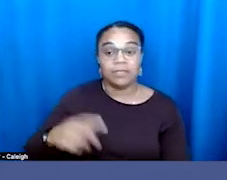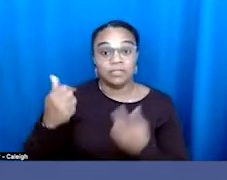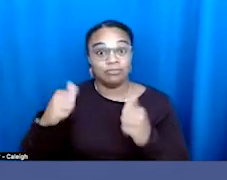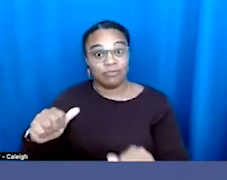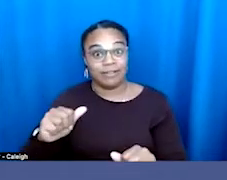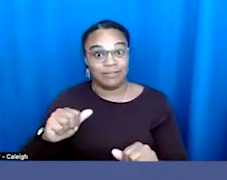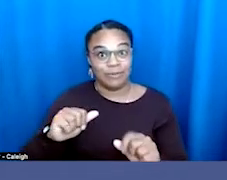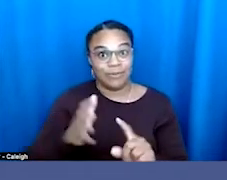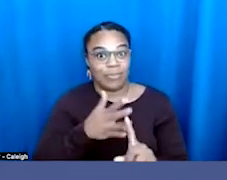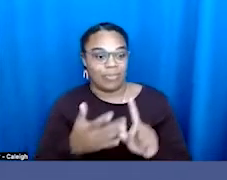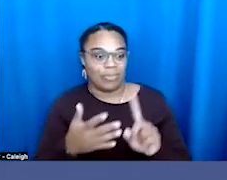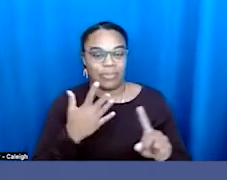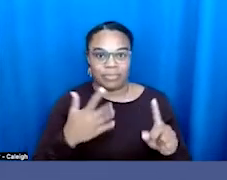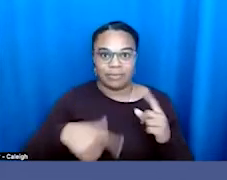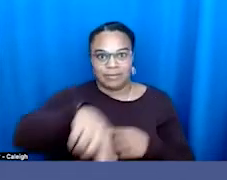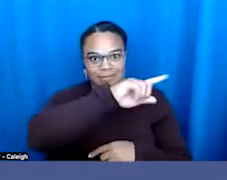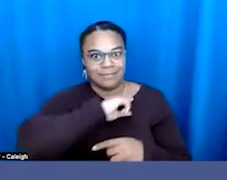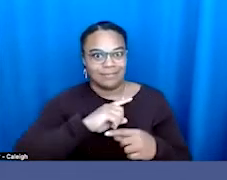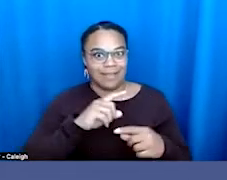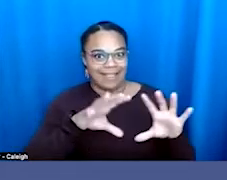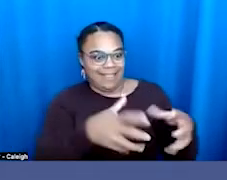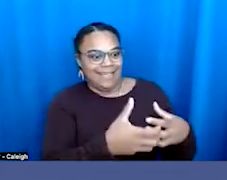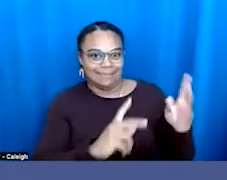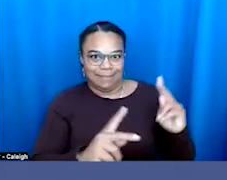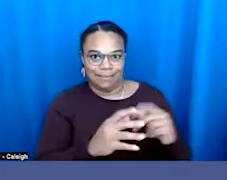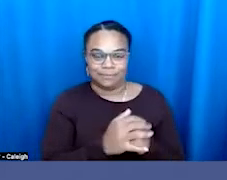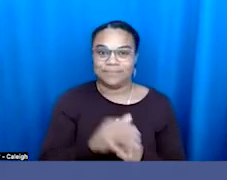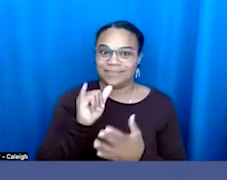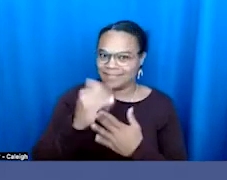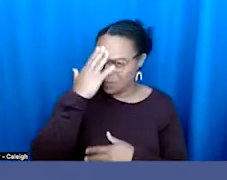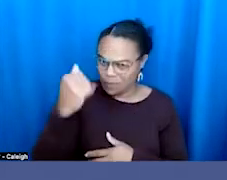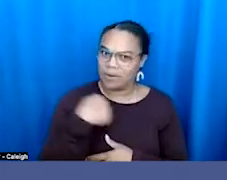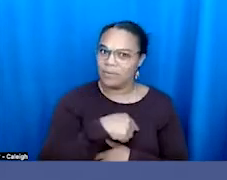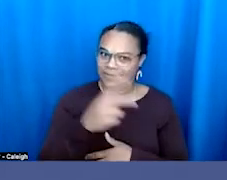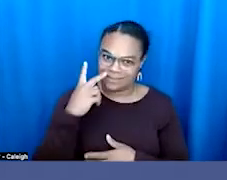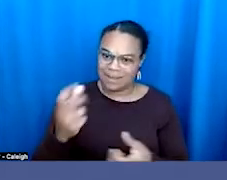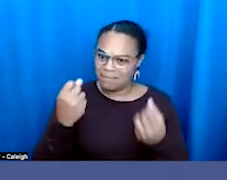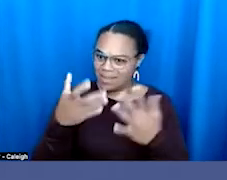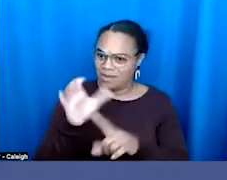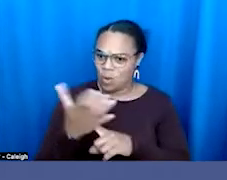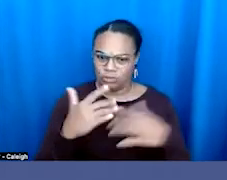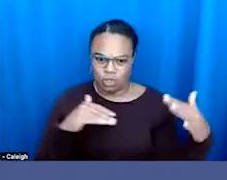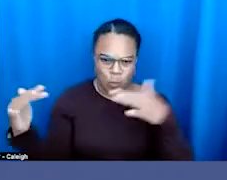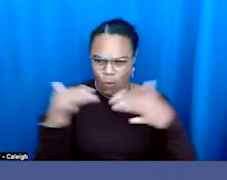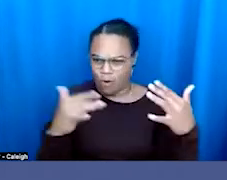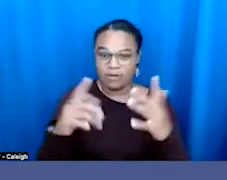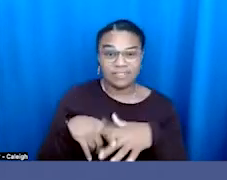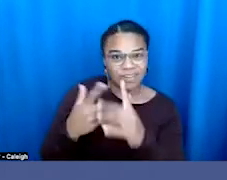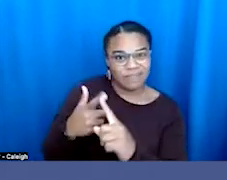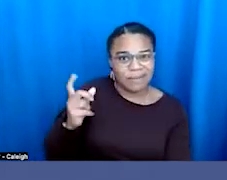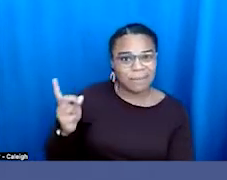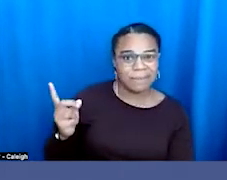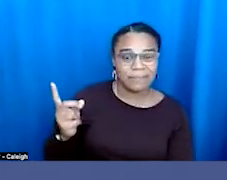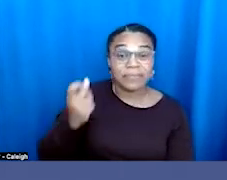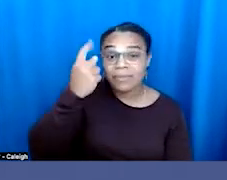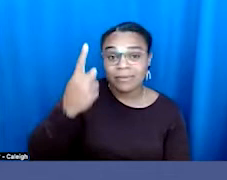That's why we are seeing culture war. That's culture war being lit by him. Not the issues that Floridians care